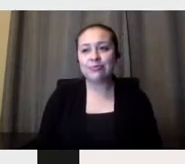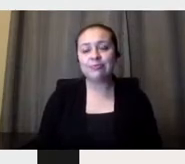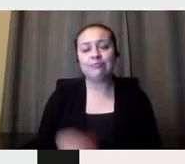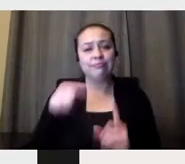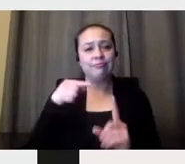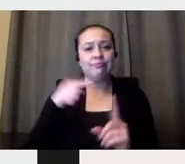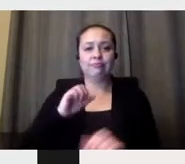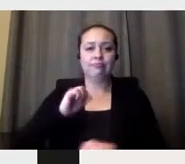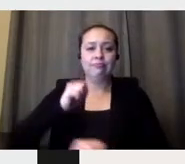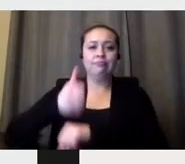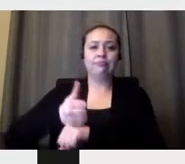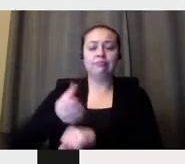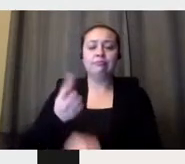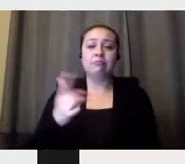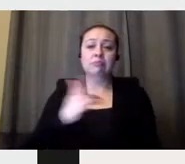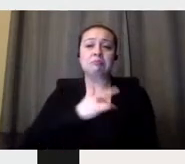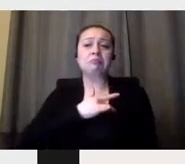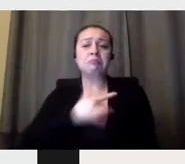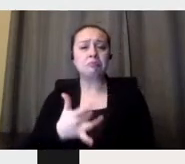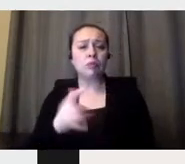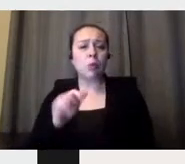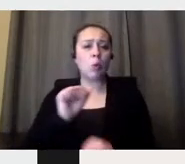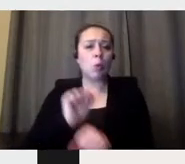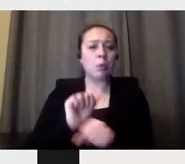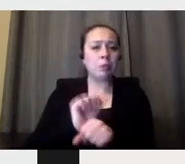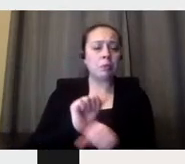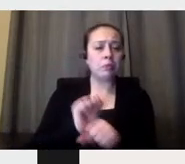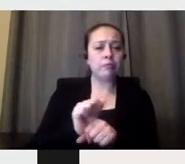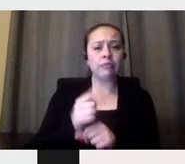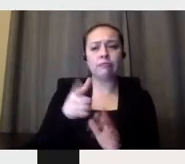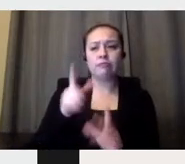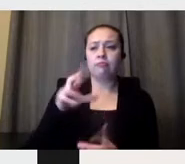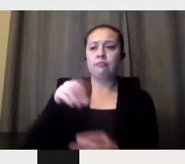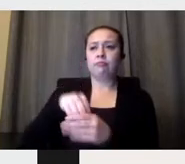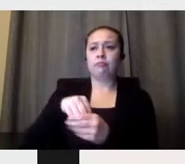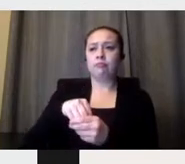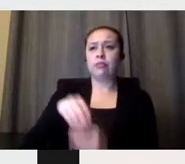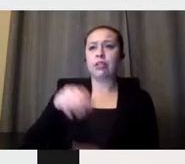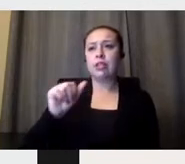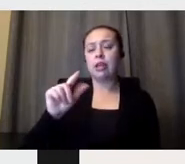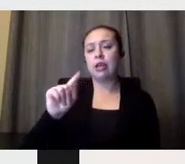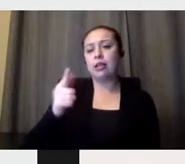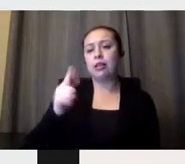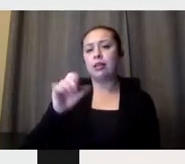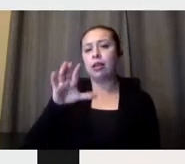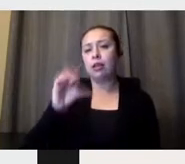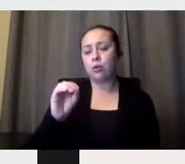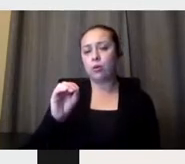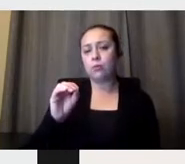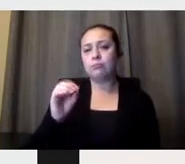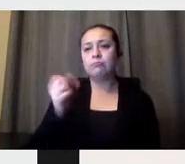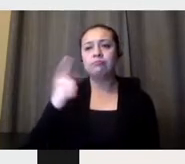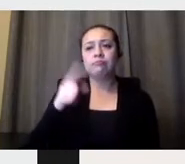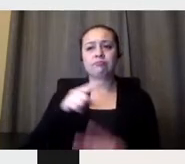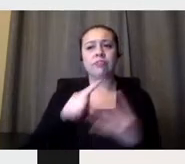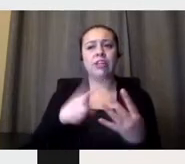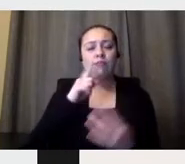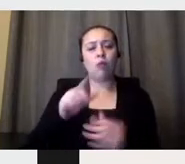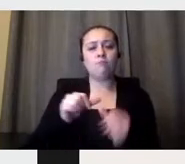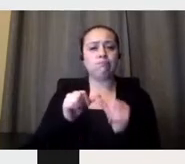The typographic work is typical of Art Deco, a detail that reinforces the concept of longevity.